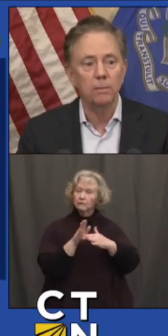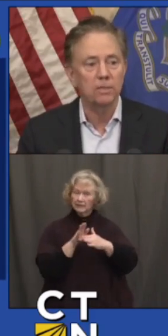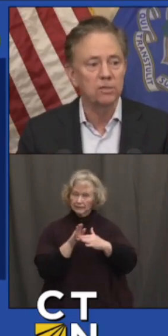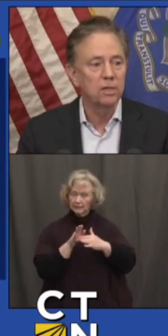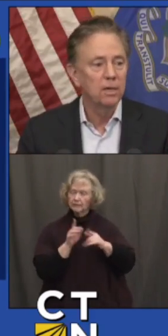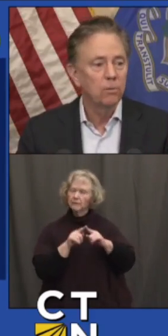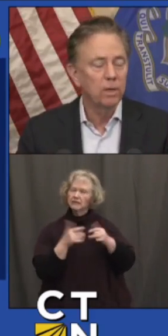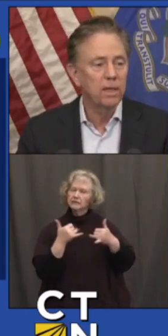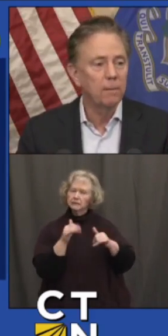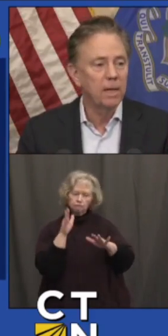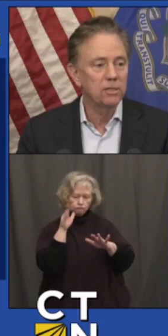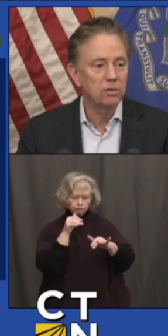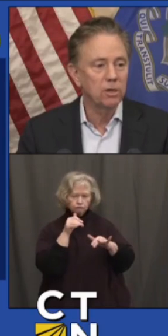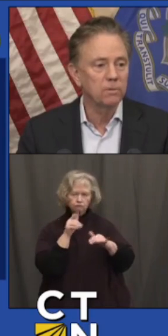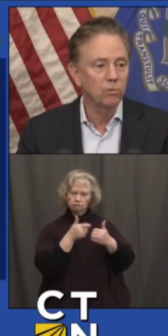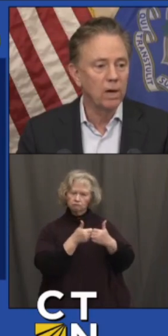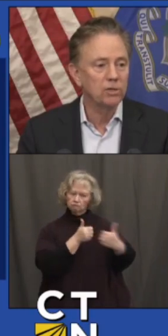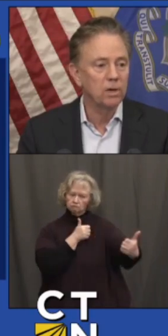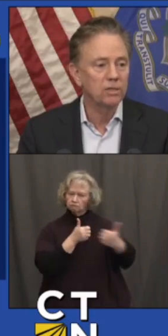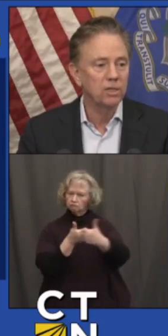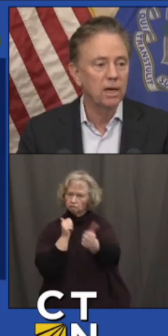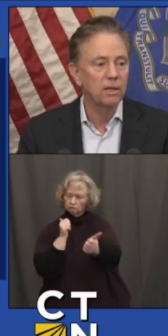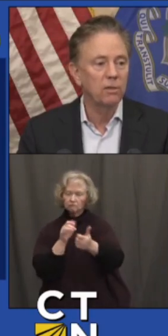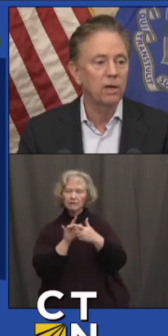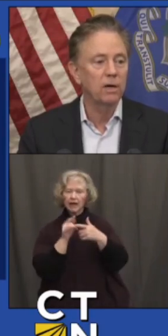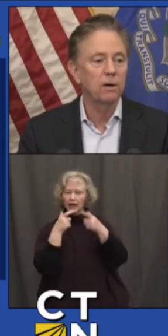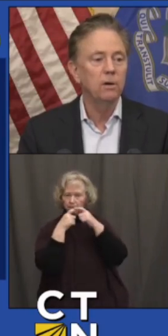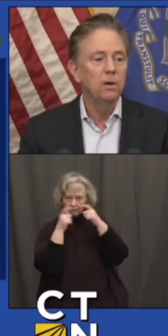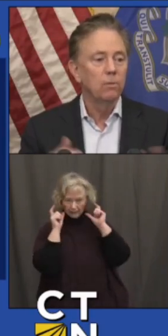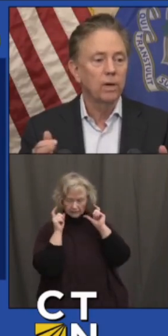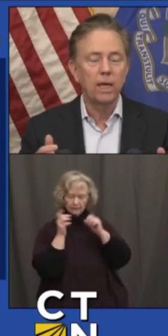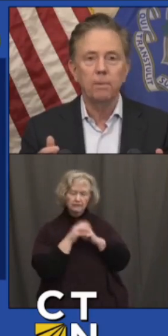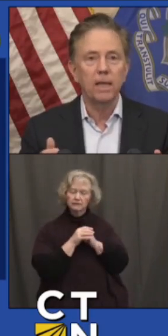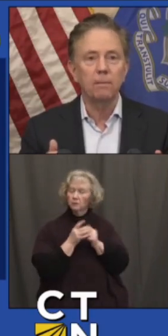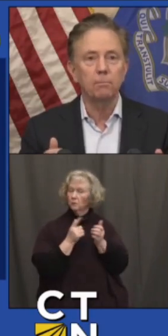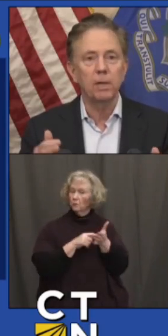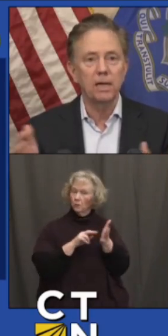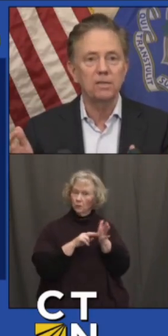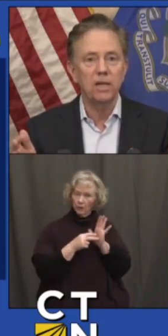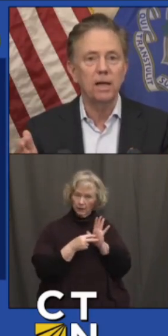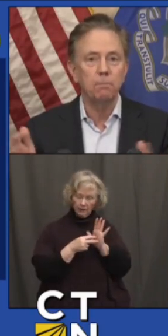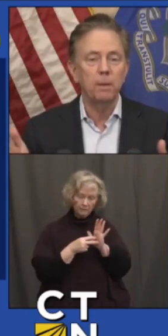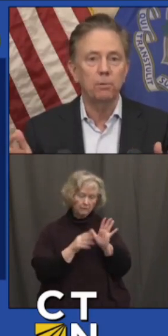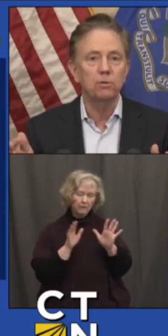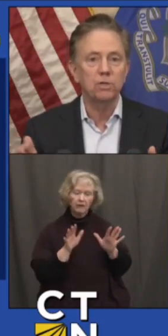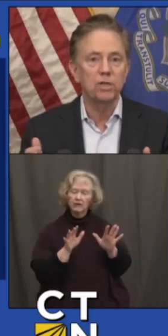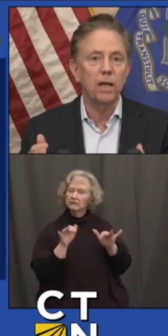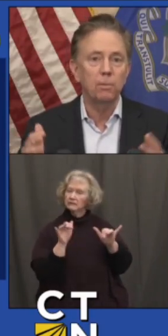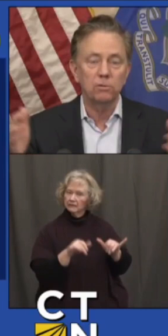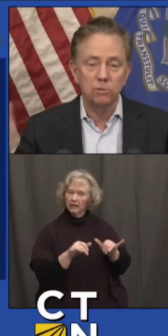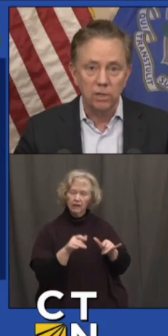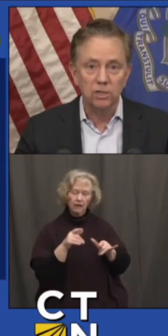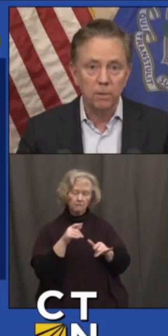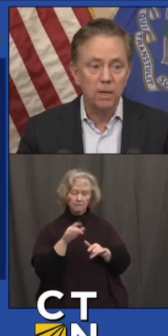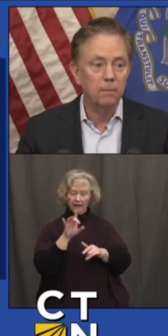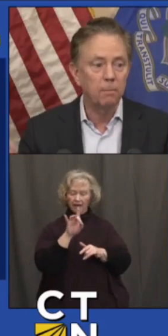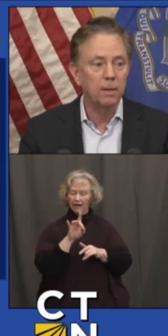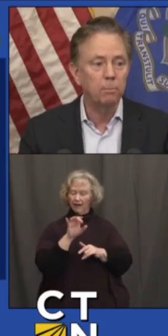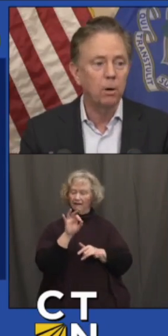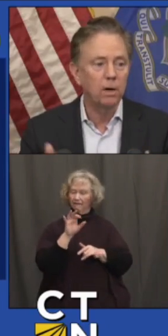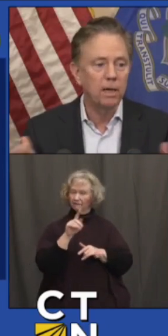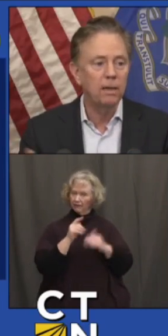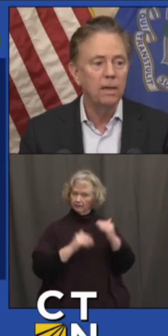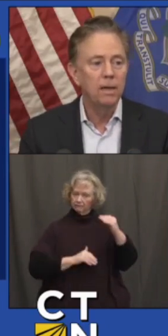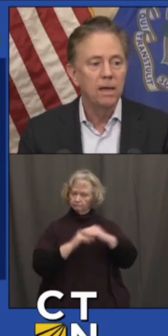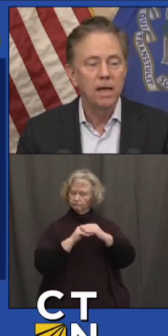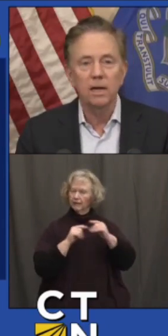requirements. What that means in terms of restaurants, non-theater, we're keeping that in place, eight people to a table so it doesn't become a